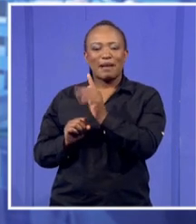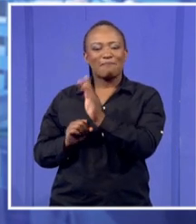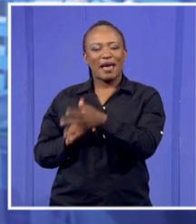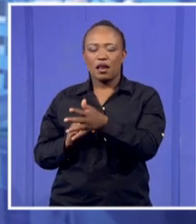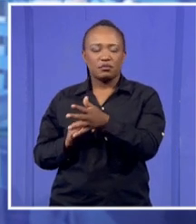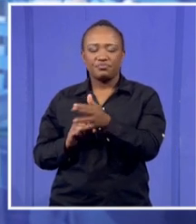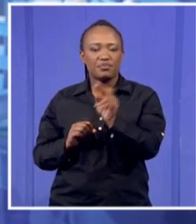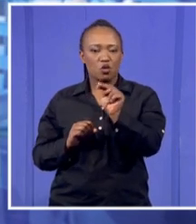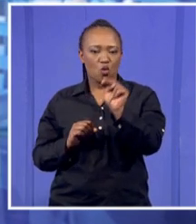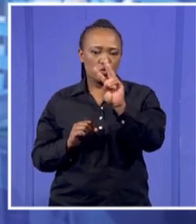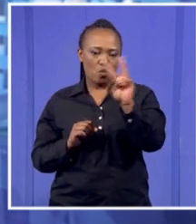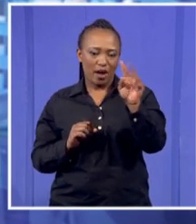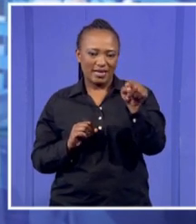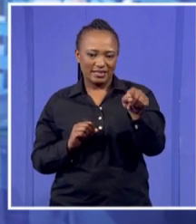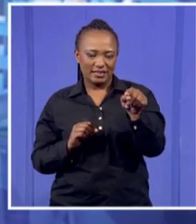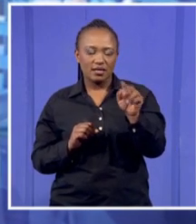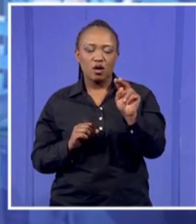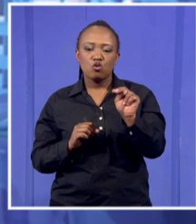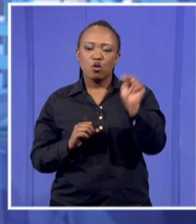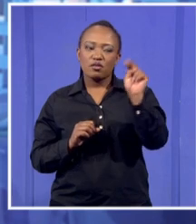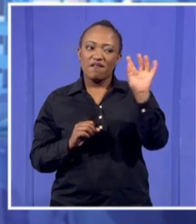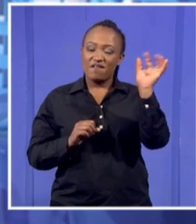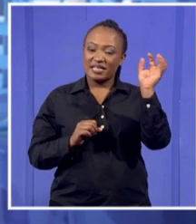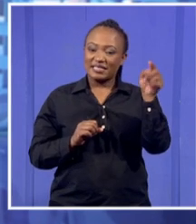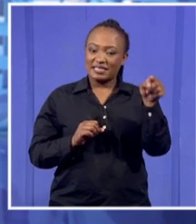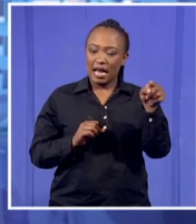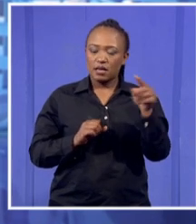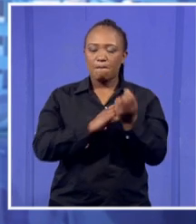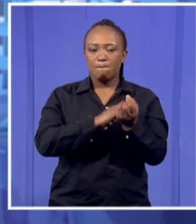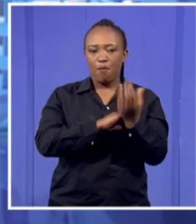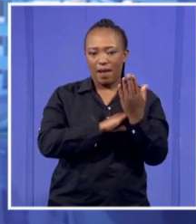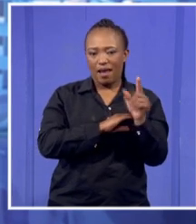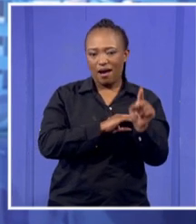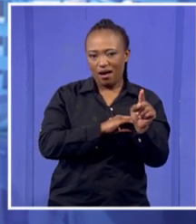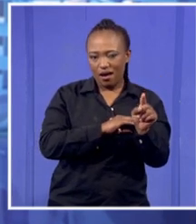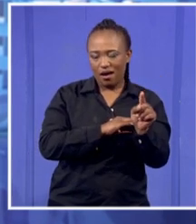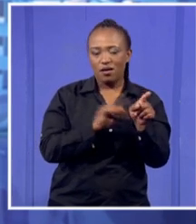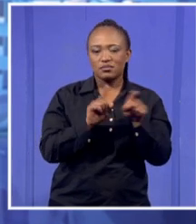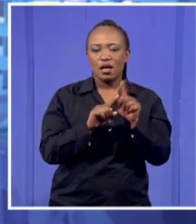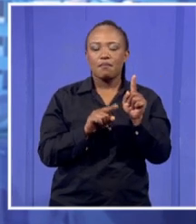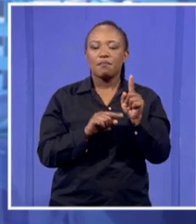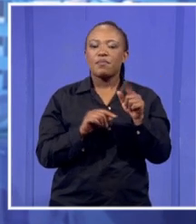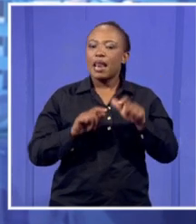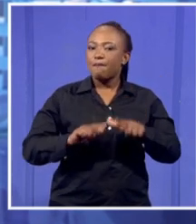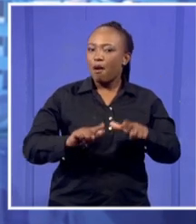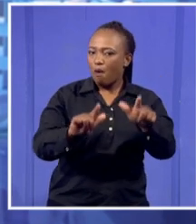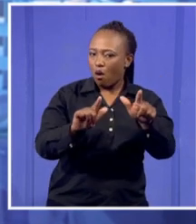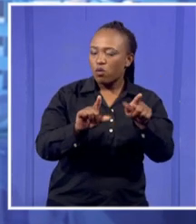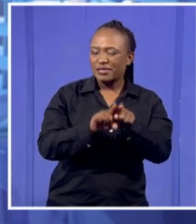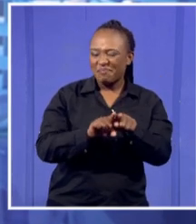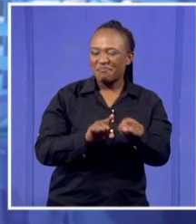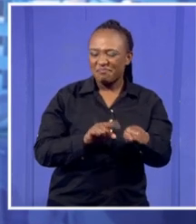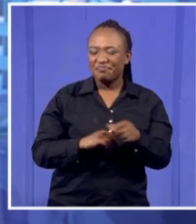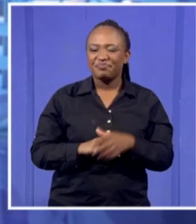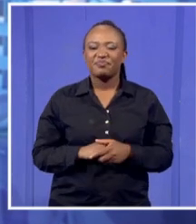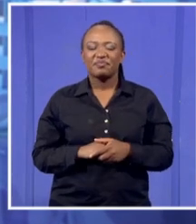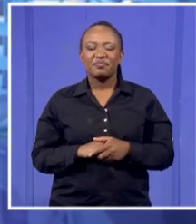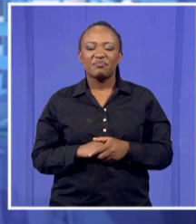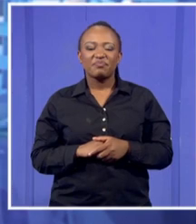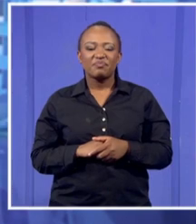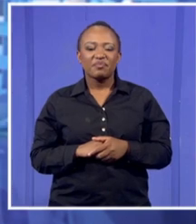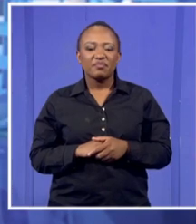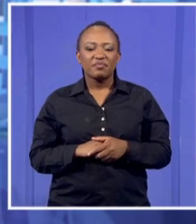as well, northern free state, high fault of Mpumalanga and the southwestern bush fault of Limpopo. So when we're talking